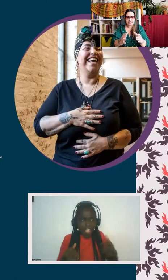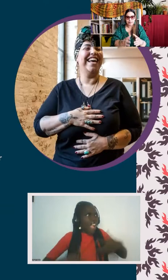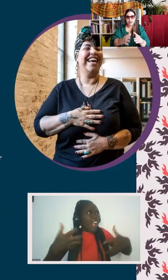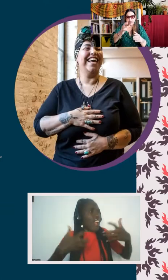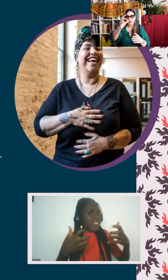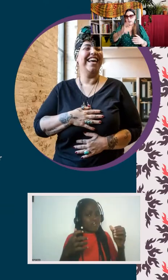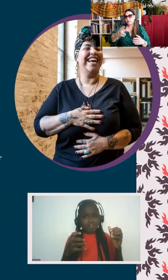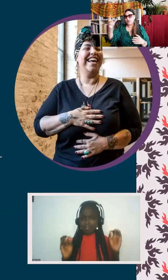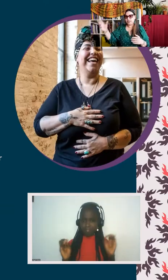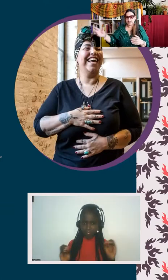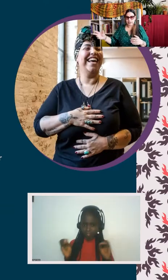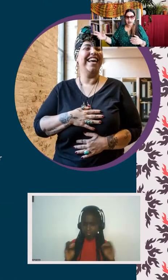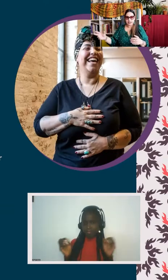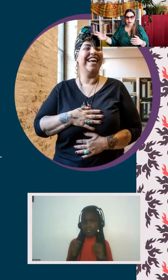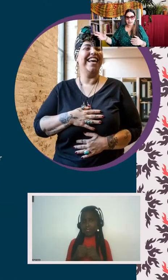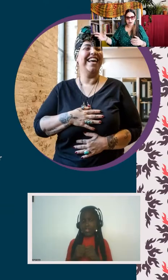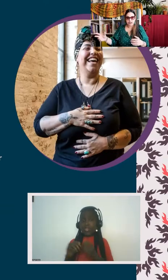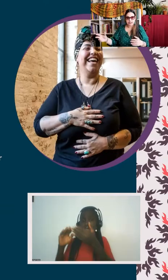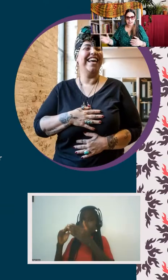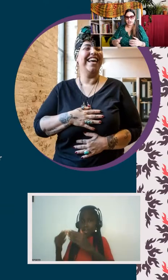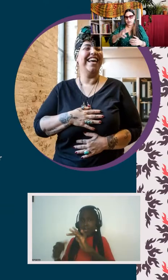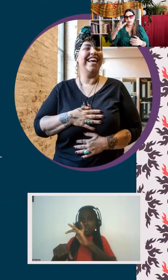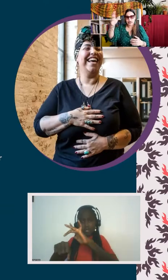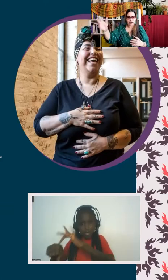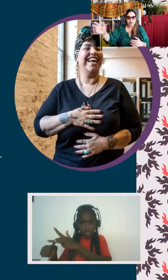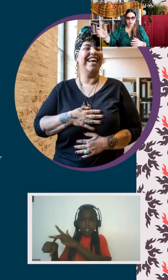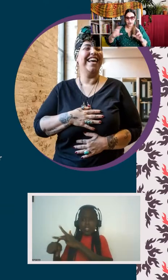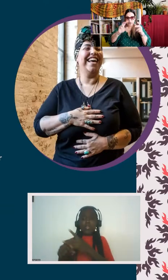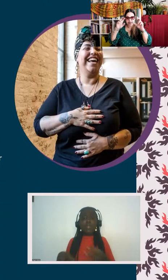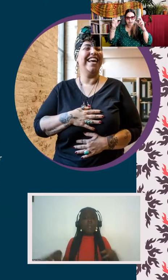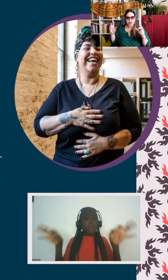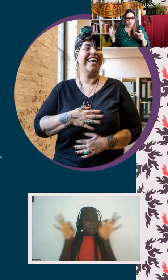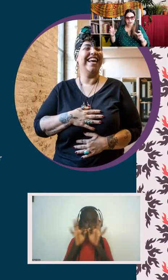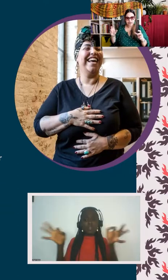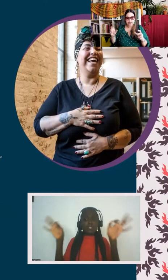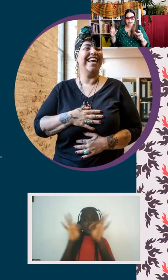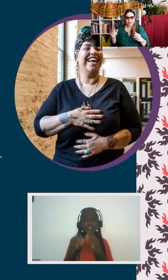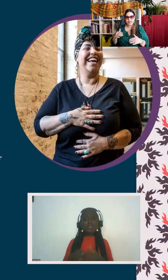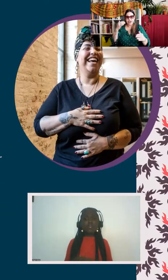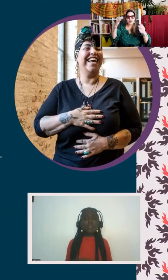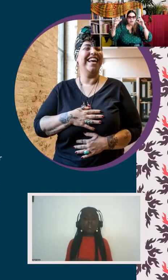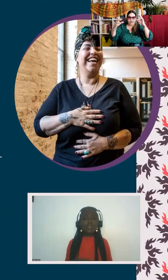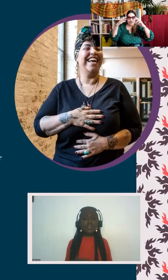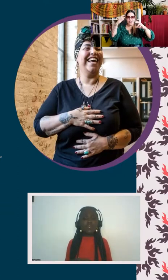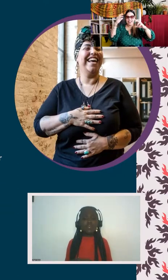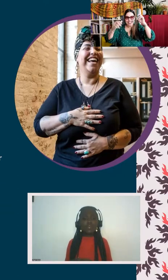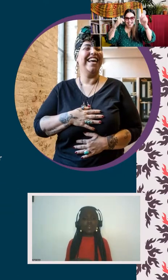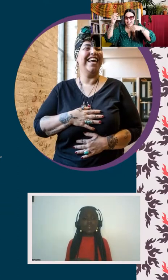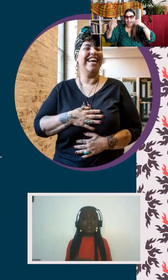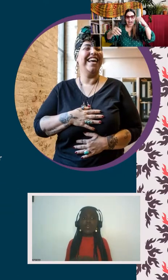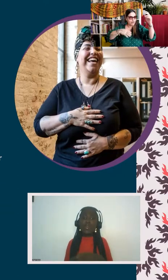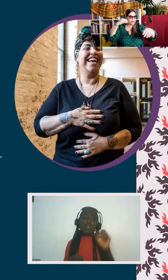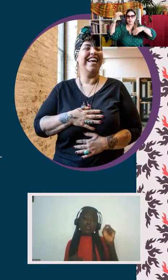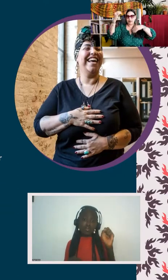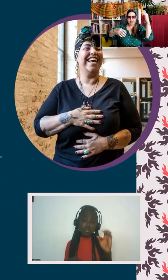needs to be the communities impacted by the marginalization and, or the oppressive structure. So, so this is